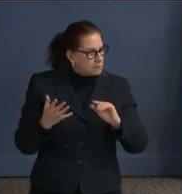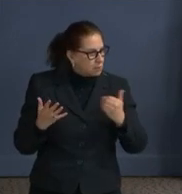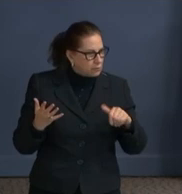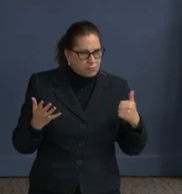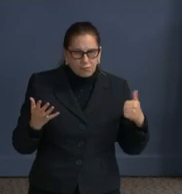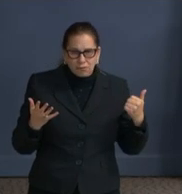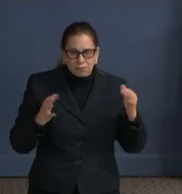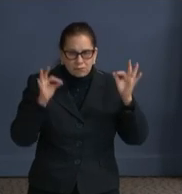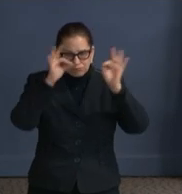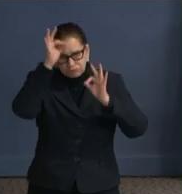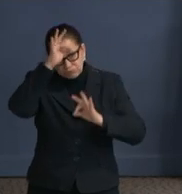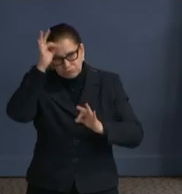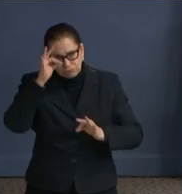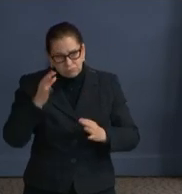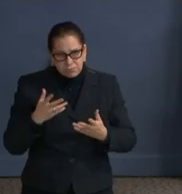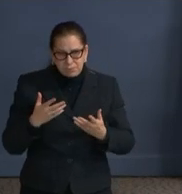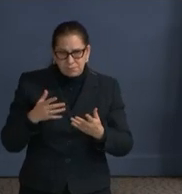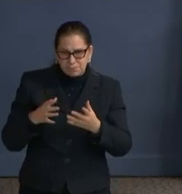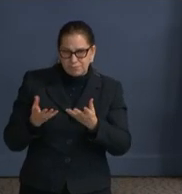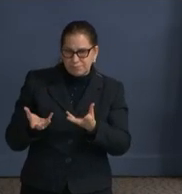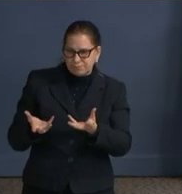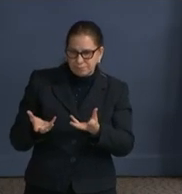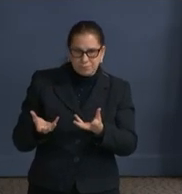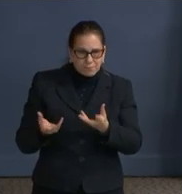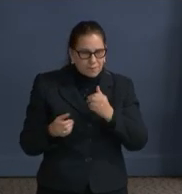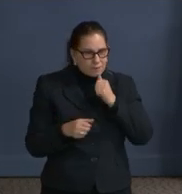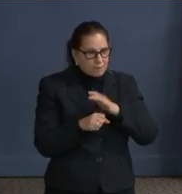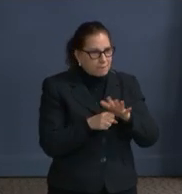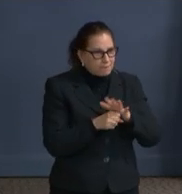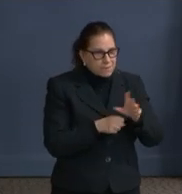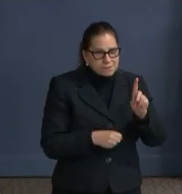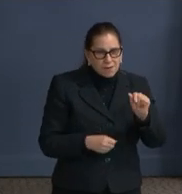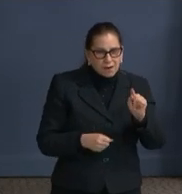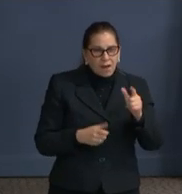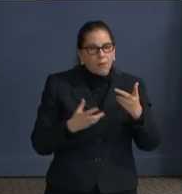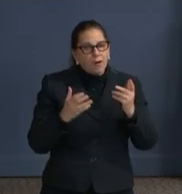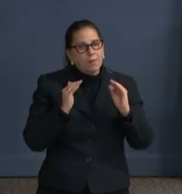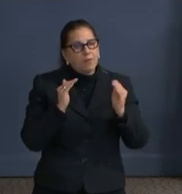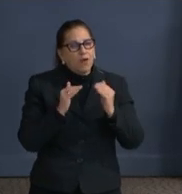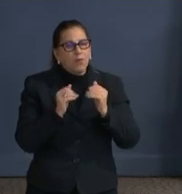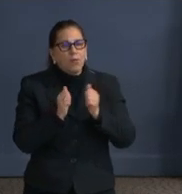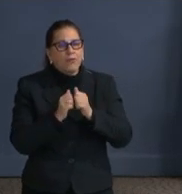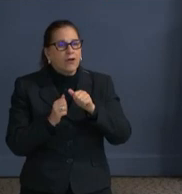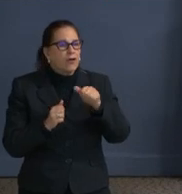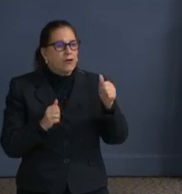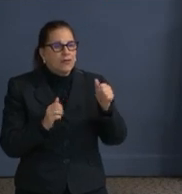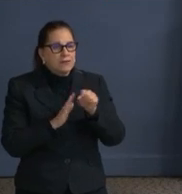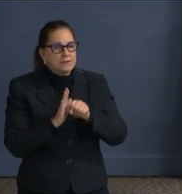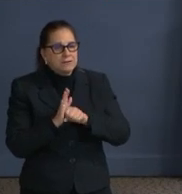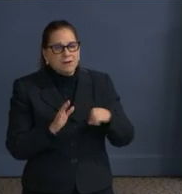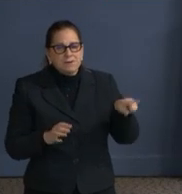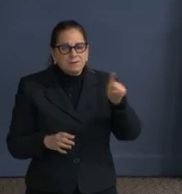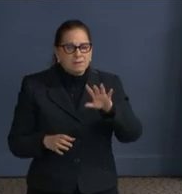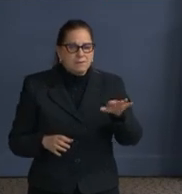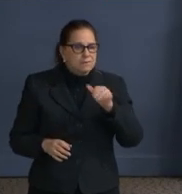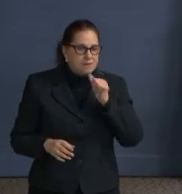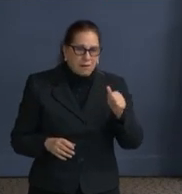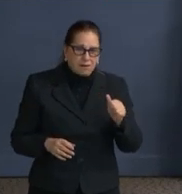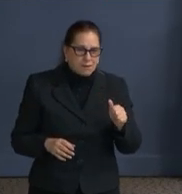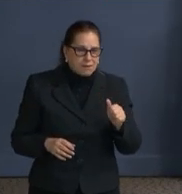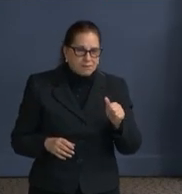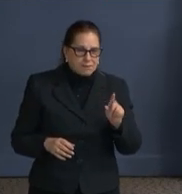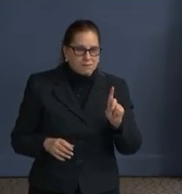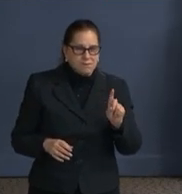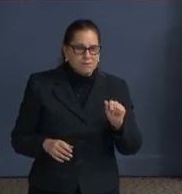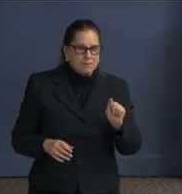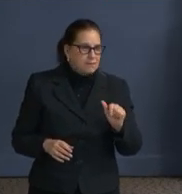data and it's used to compare us to other jurisdictions, it must come with a number of caveats. And that's not the data quality that we want to